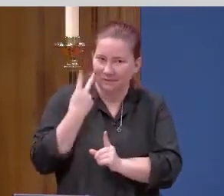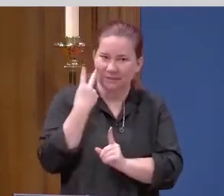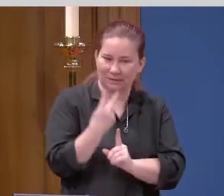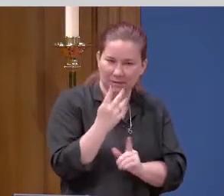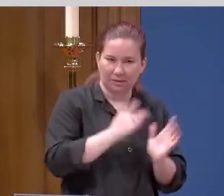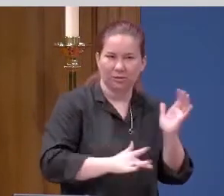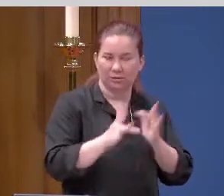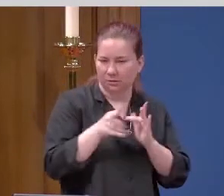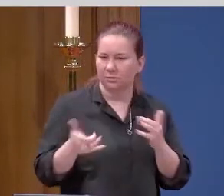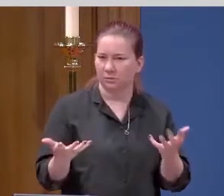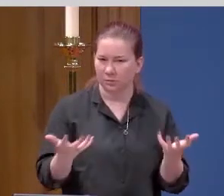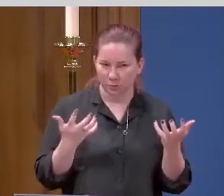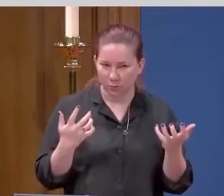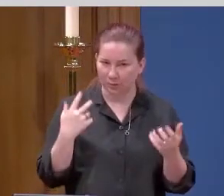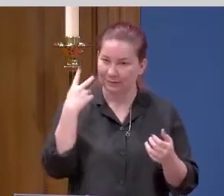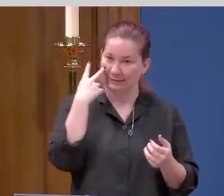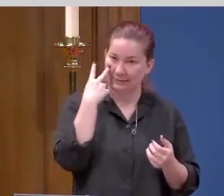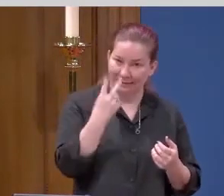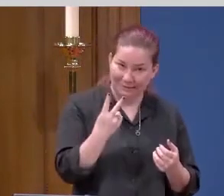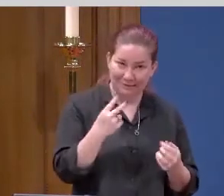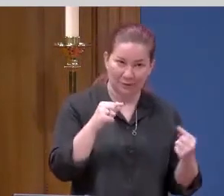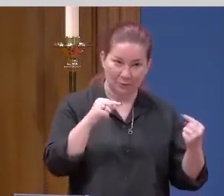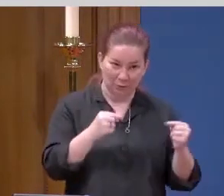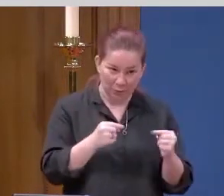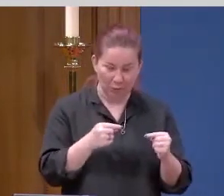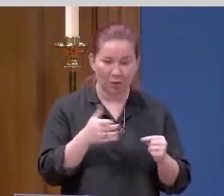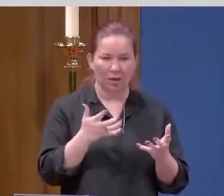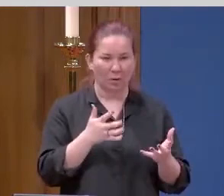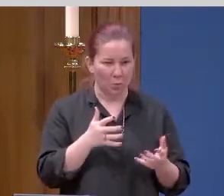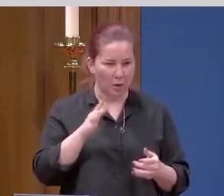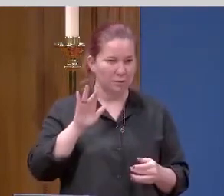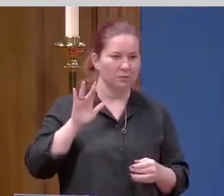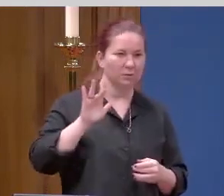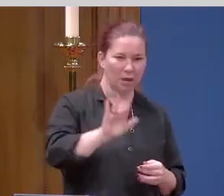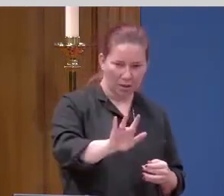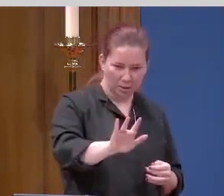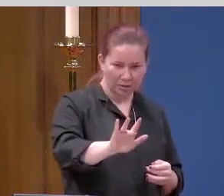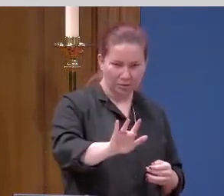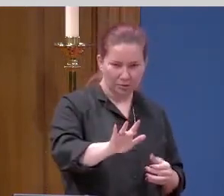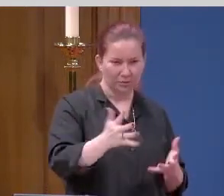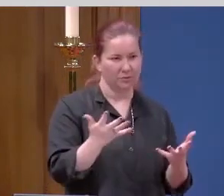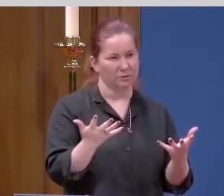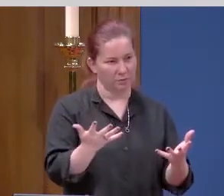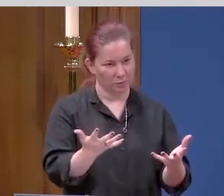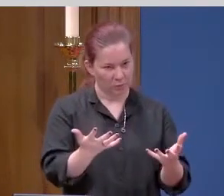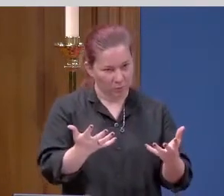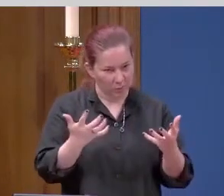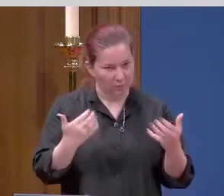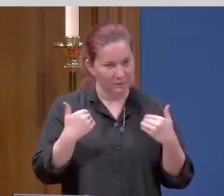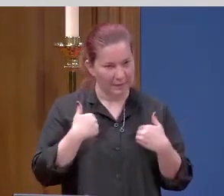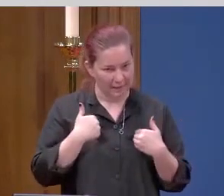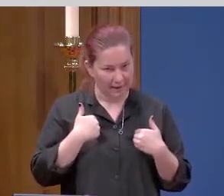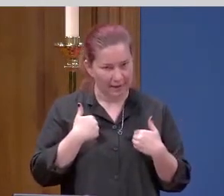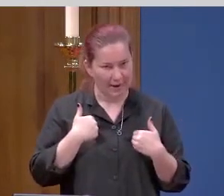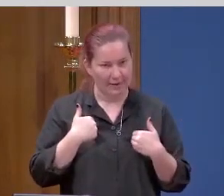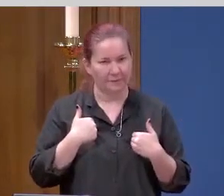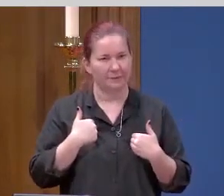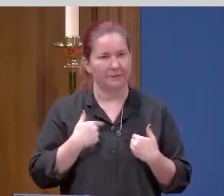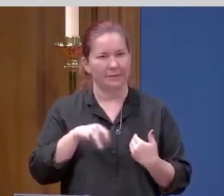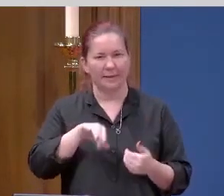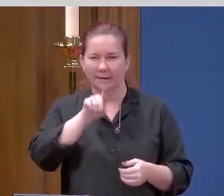He wanted to see his wounds. He wanted to put his hand in Jesus' side. He wanted to have a certainty